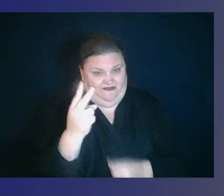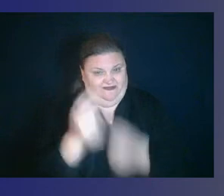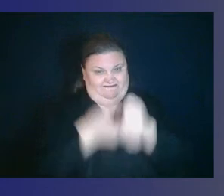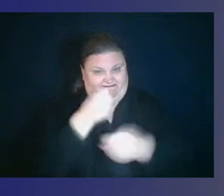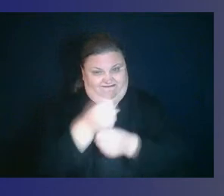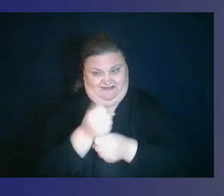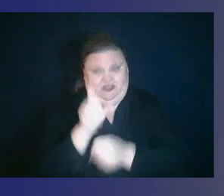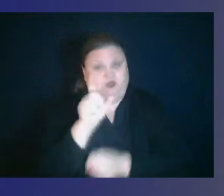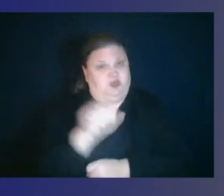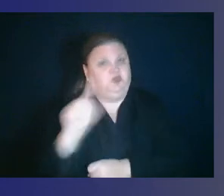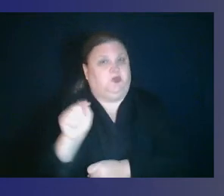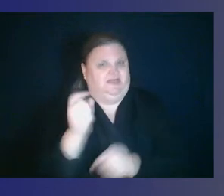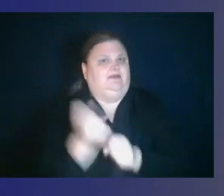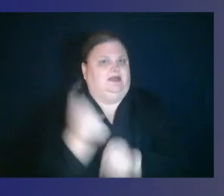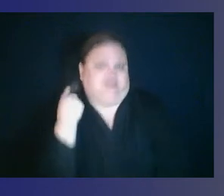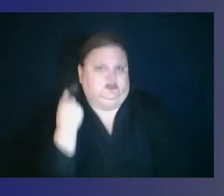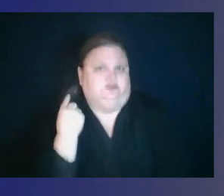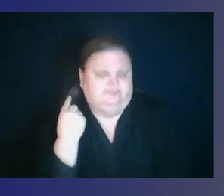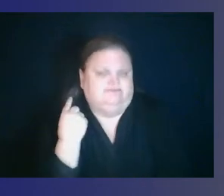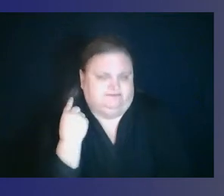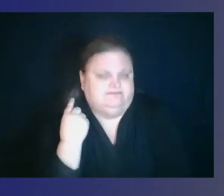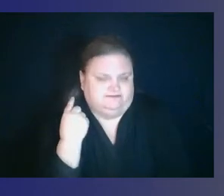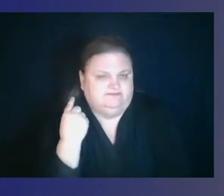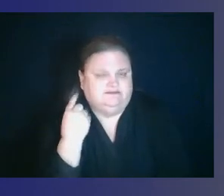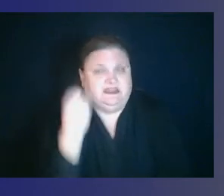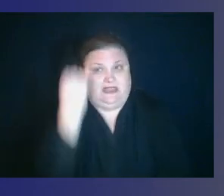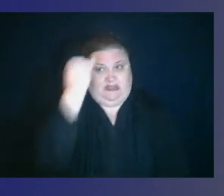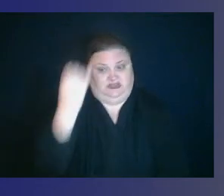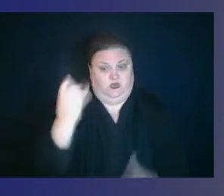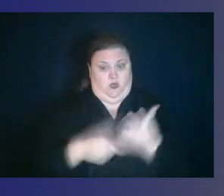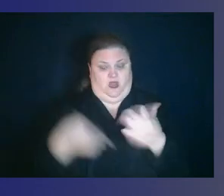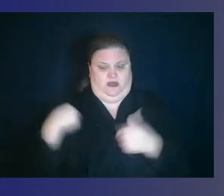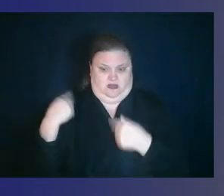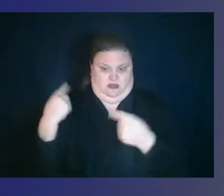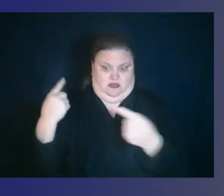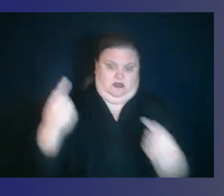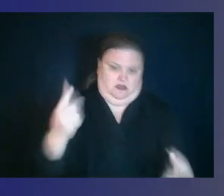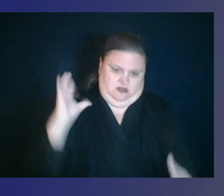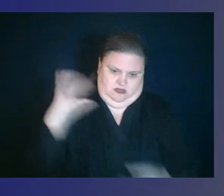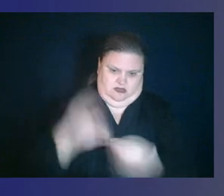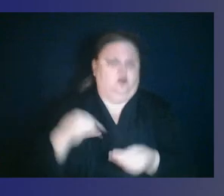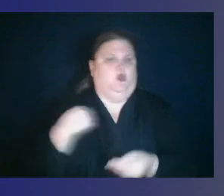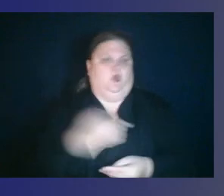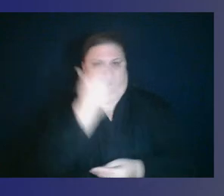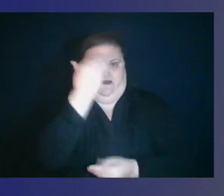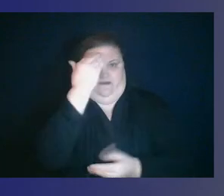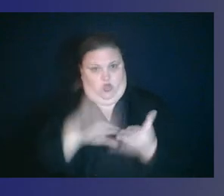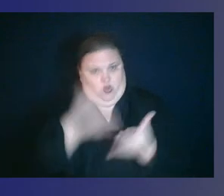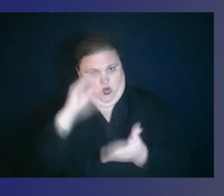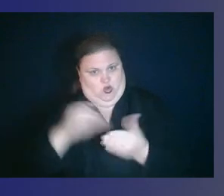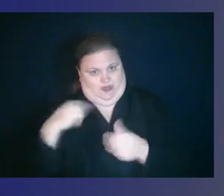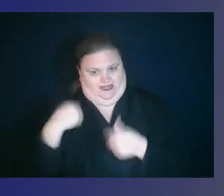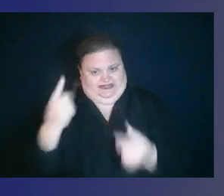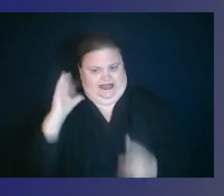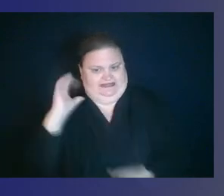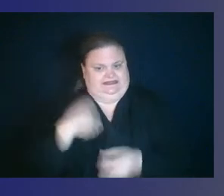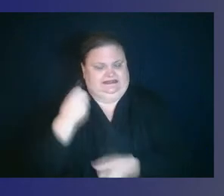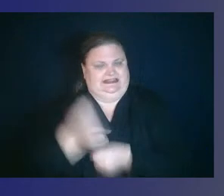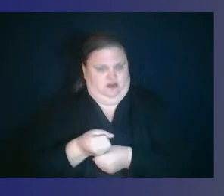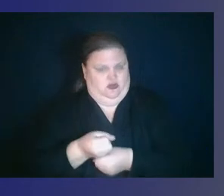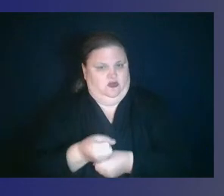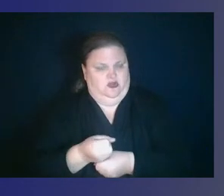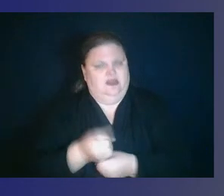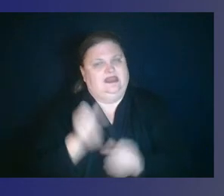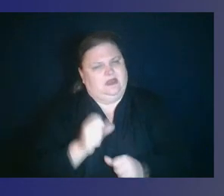everything that we know now at that point, right? Can we rewind the clock and think of schools, K-12 schools, as an essential